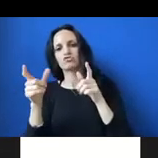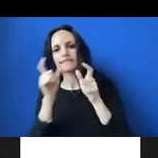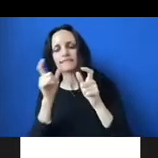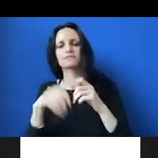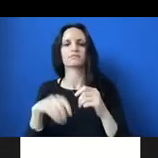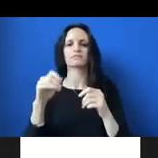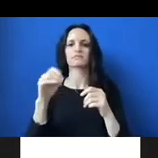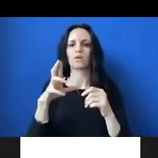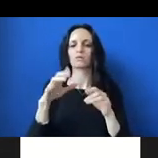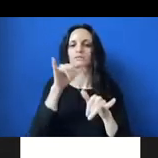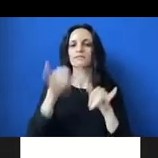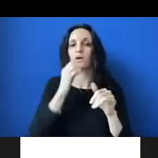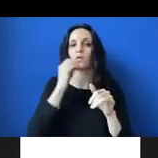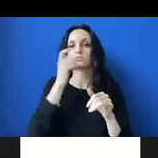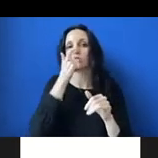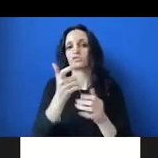Um,